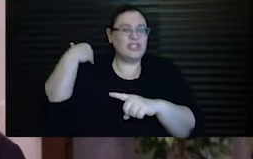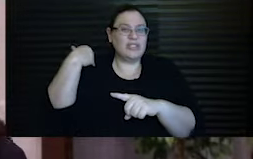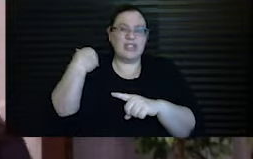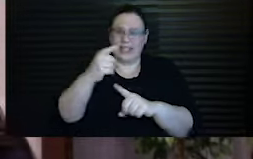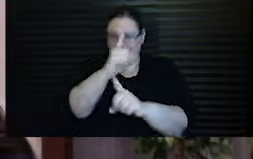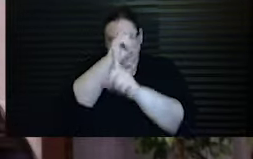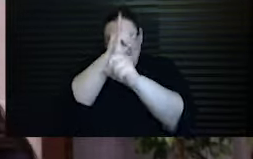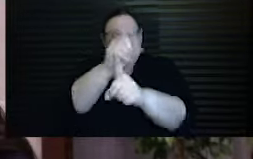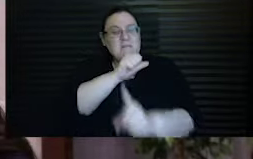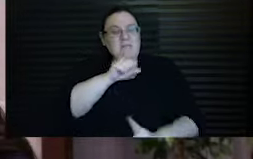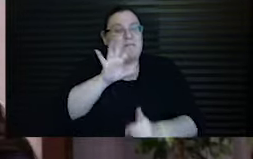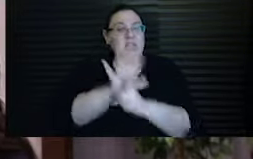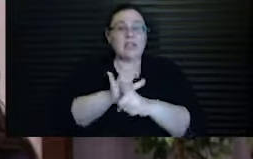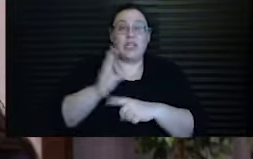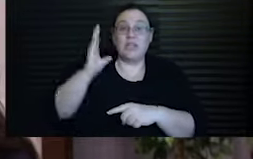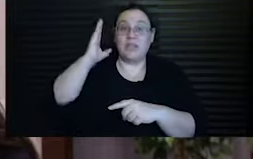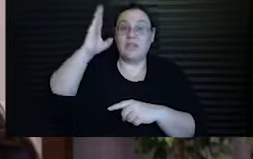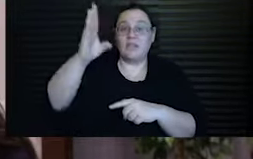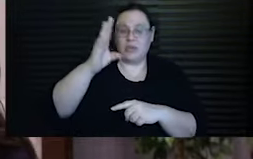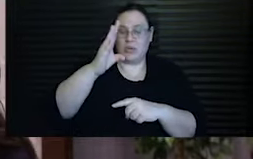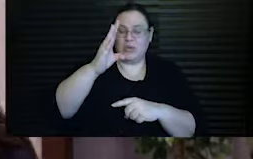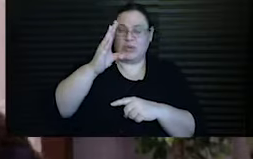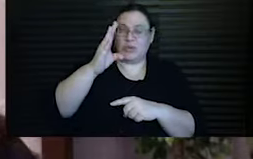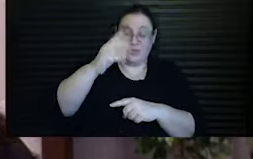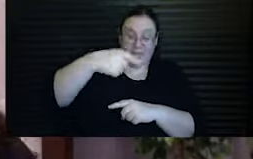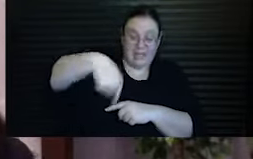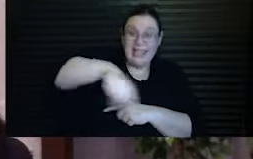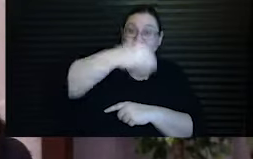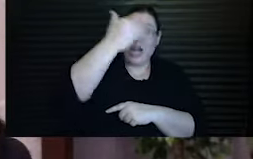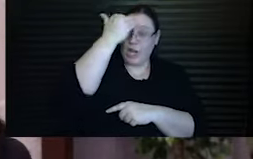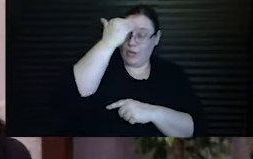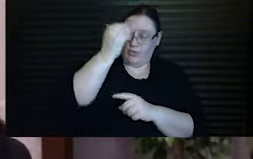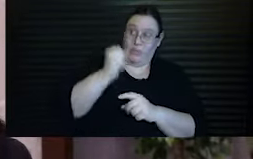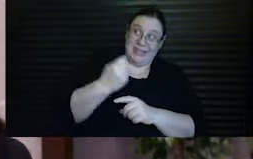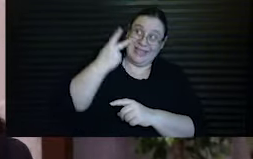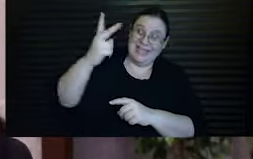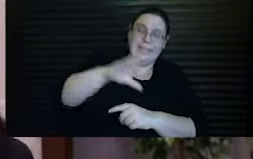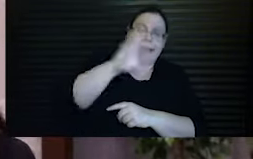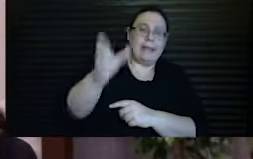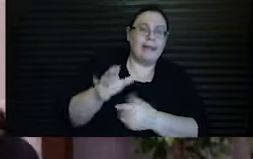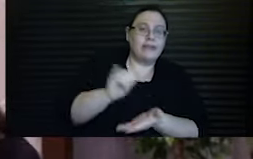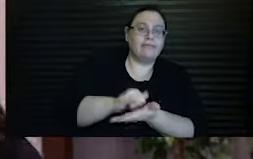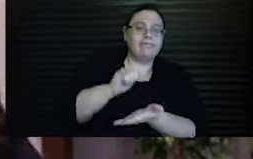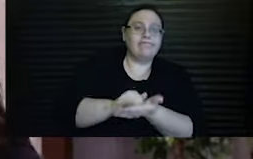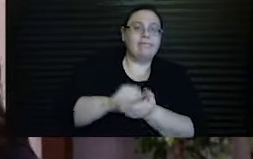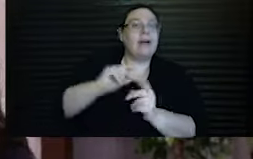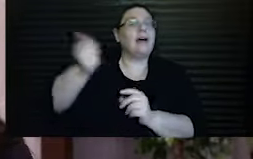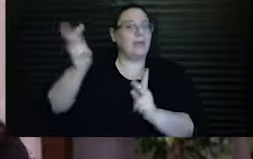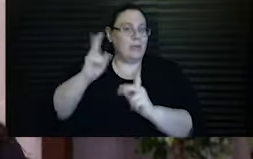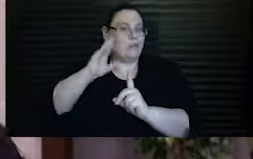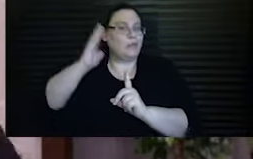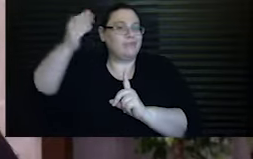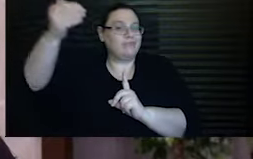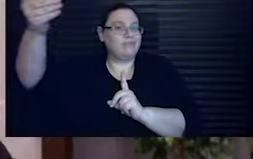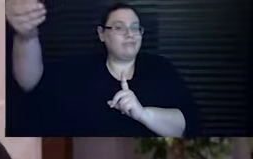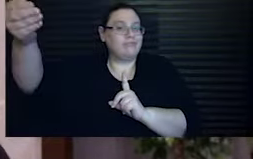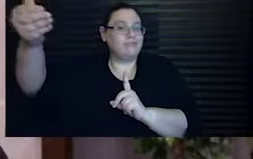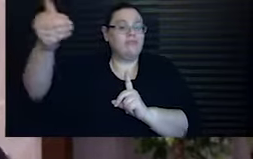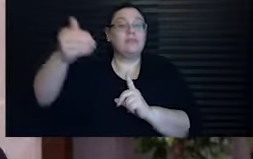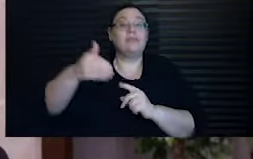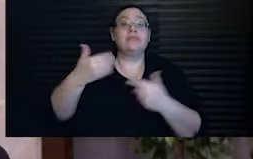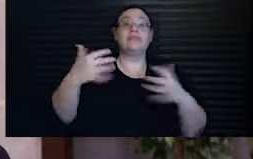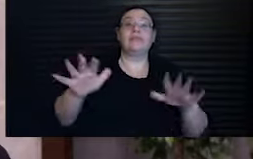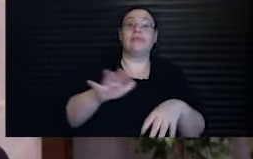steadfast commitment to a future that they knew they were never going to see. On our way from Auschwitz to